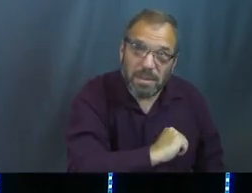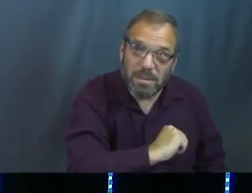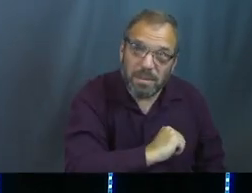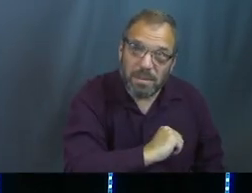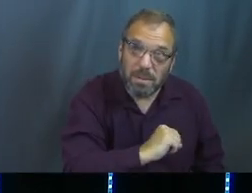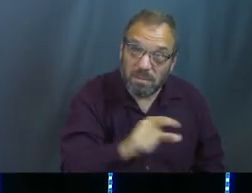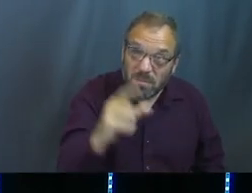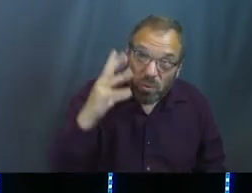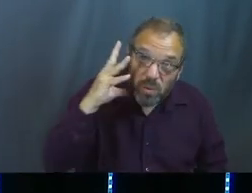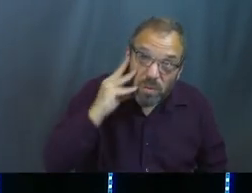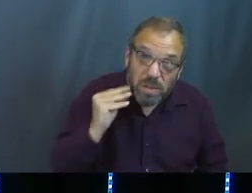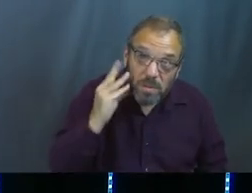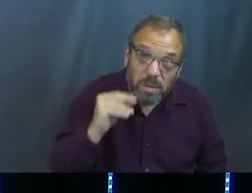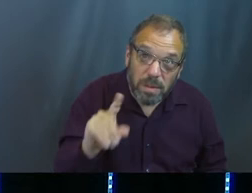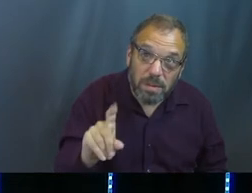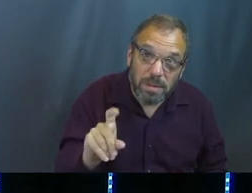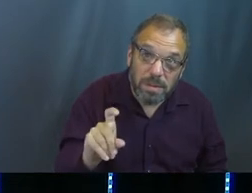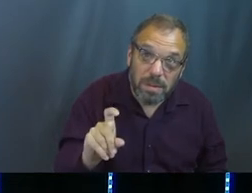Have you been there?